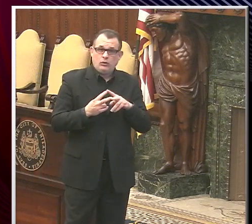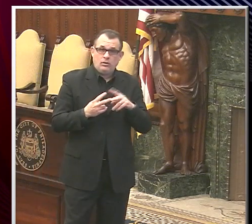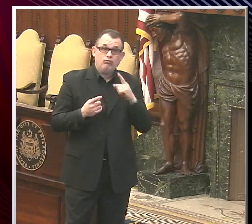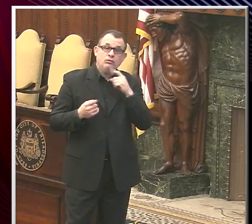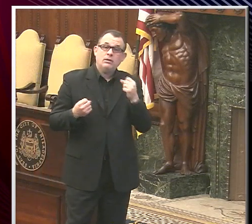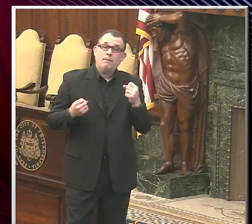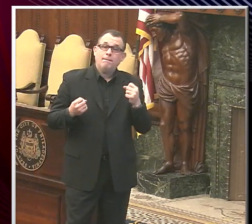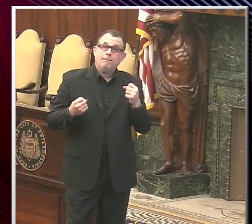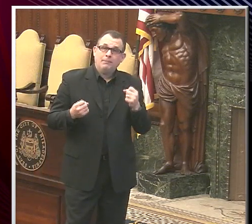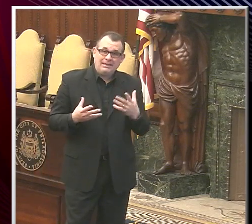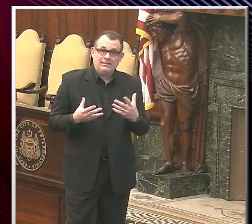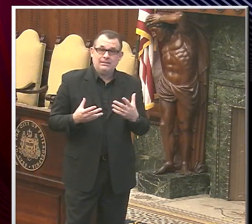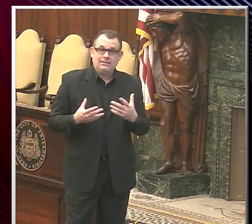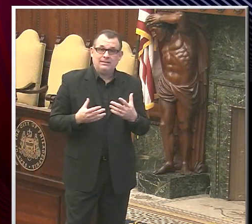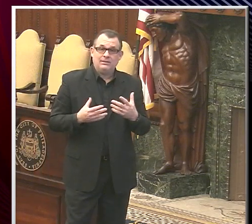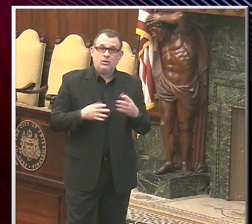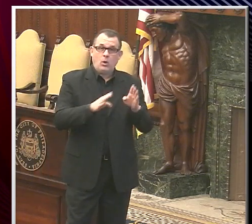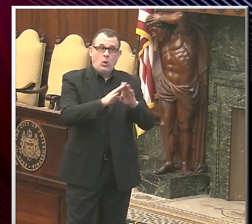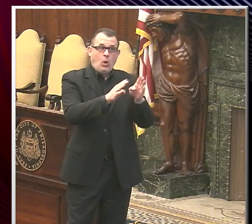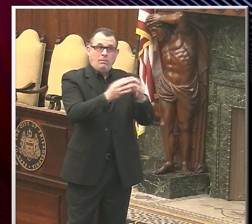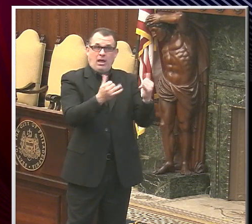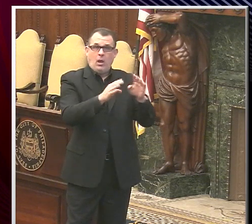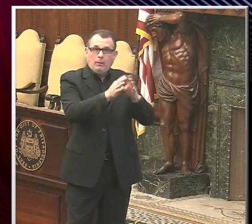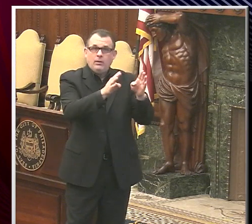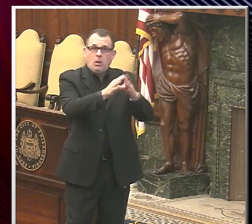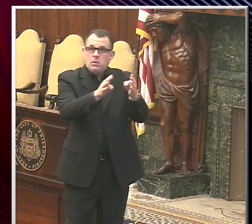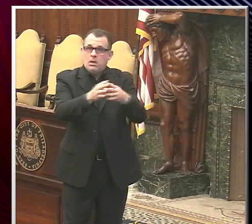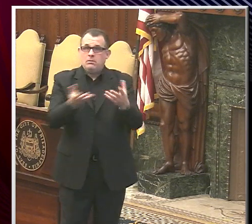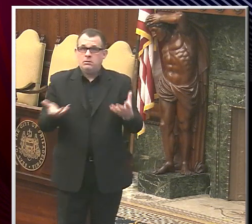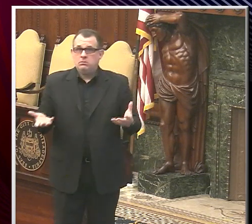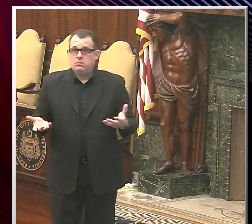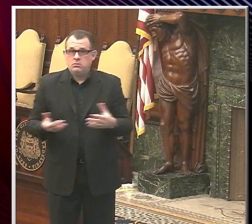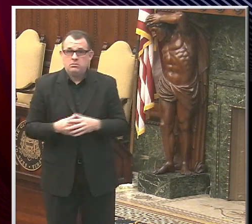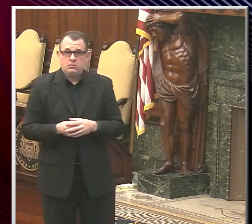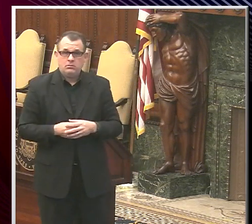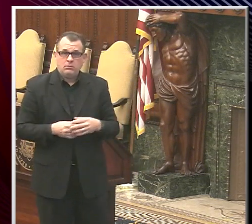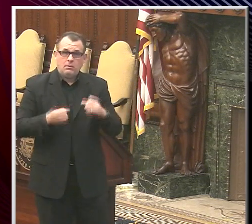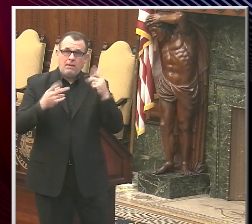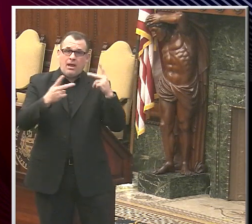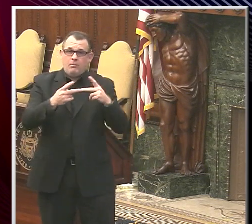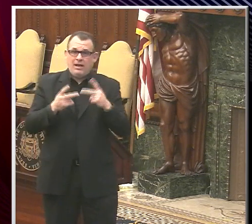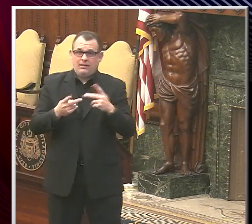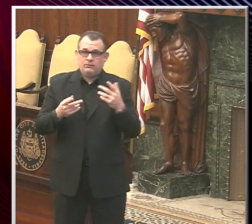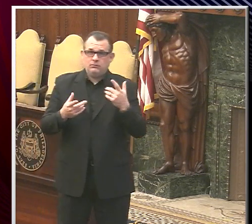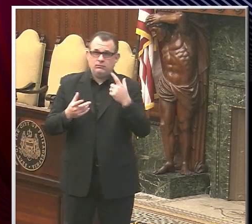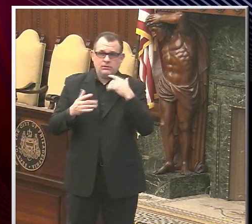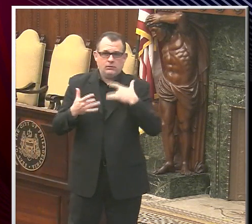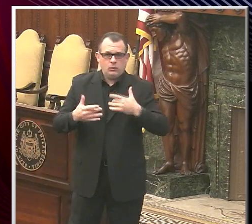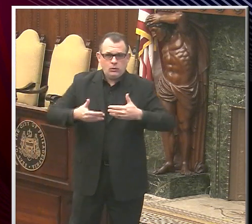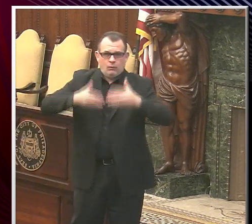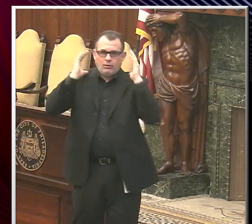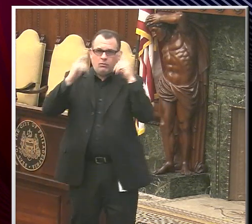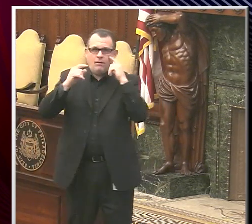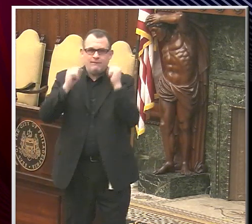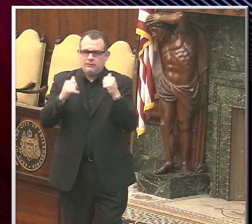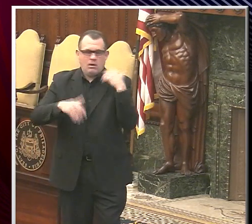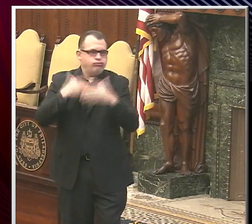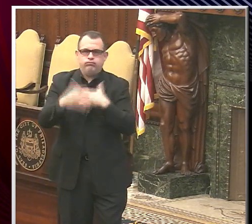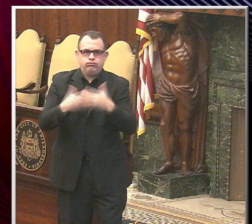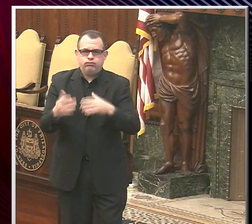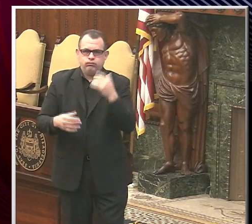it's just opening up, and many of these links get overwhelmed immediately, and so it may be somewhat difficult either way,